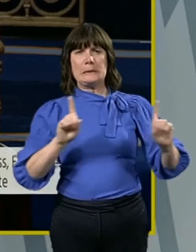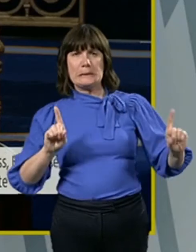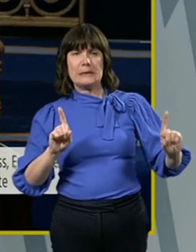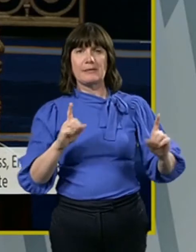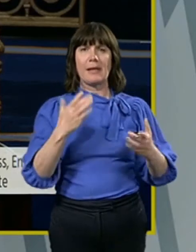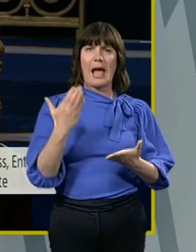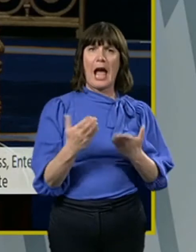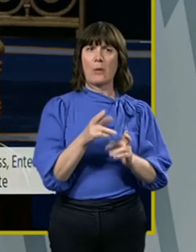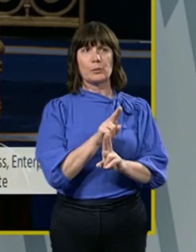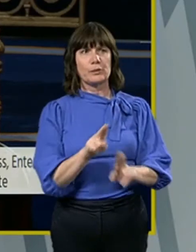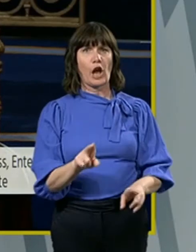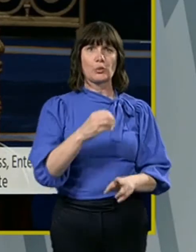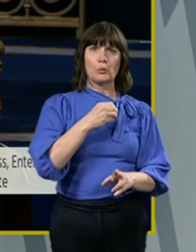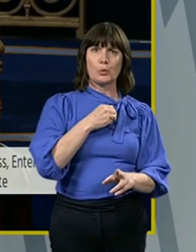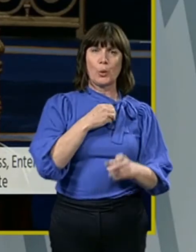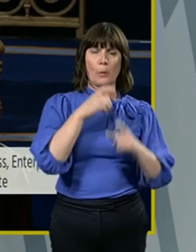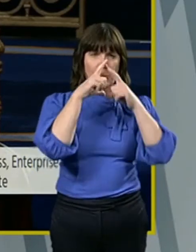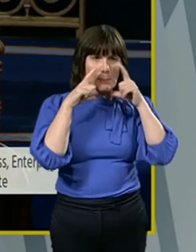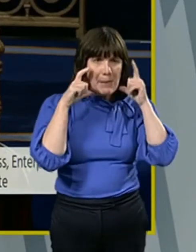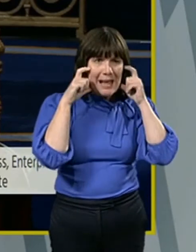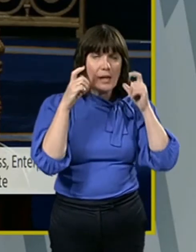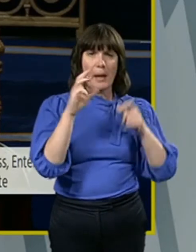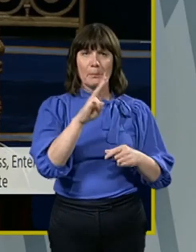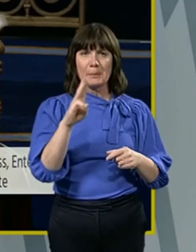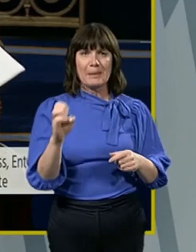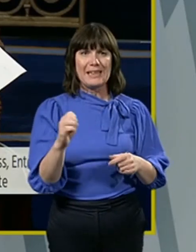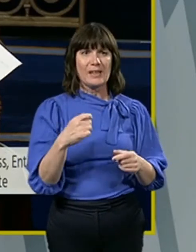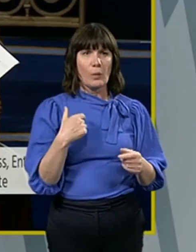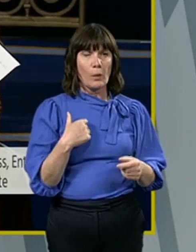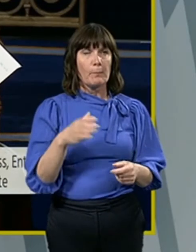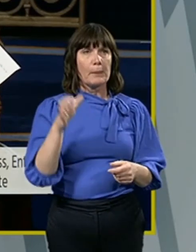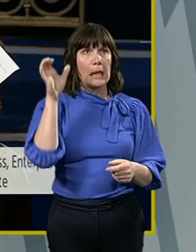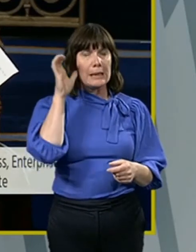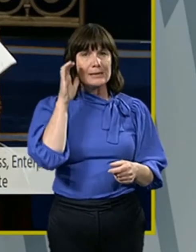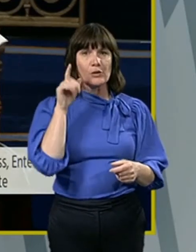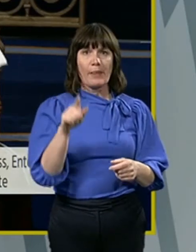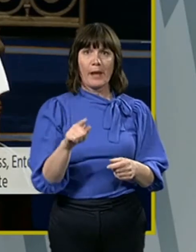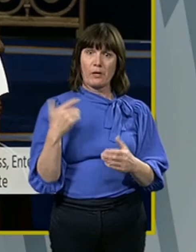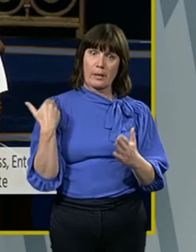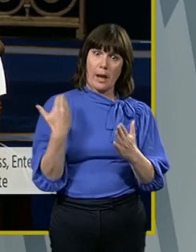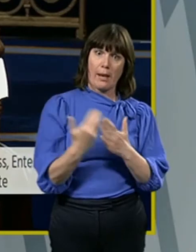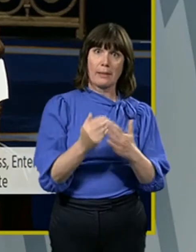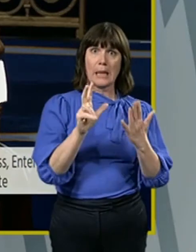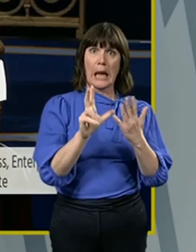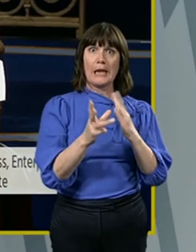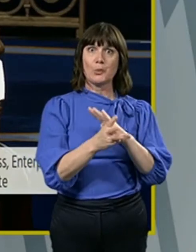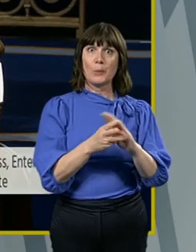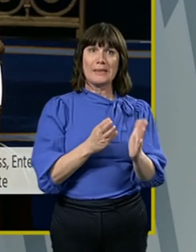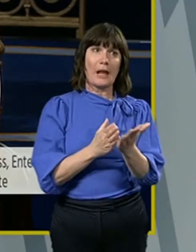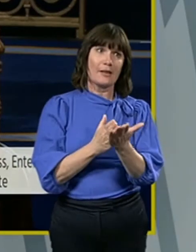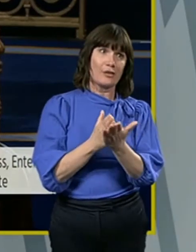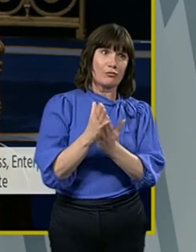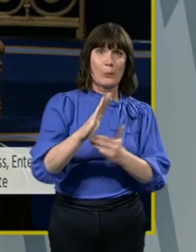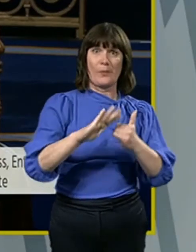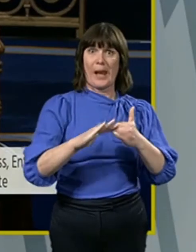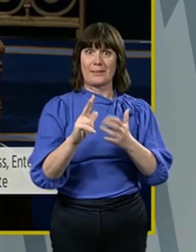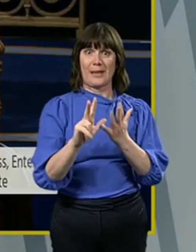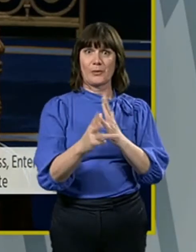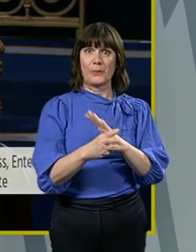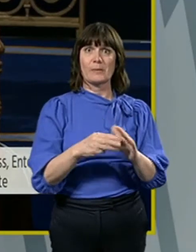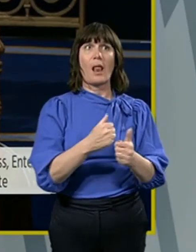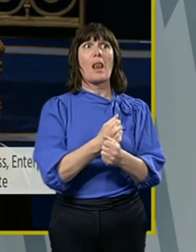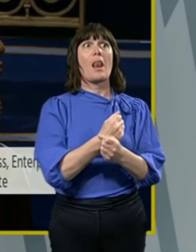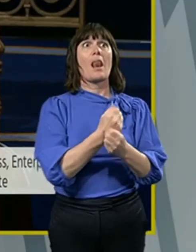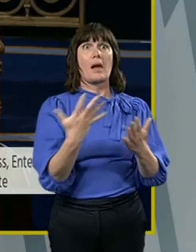mask up, how to have PPEs. We have been listening to that for 8 weeks and during the course of that 8 weeks many of the